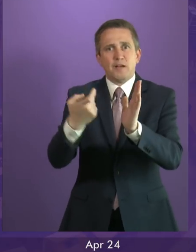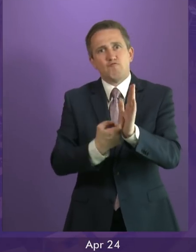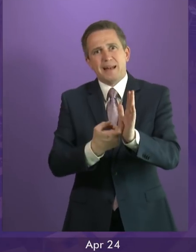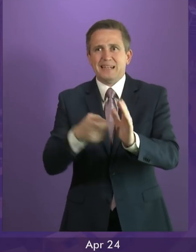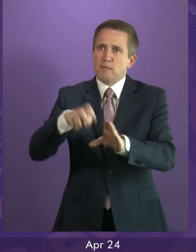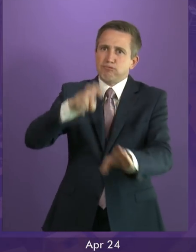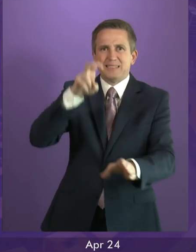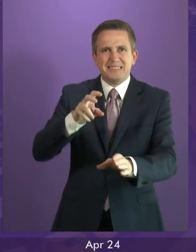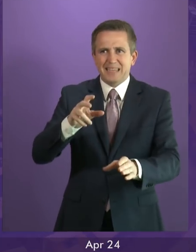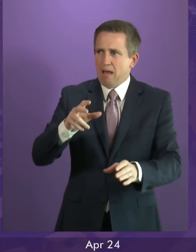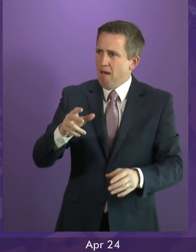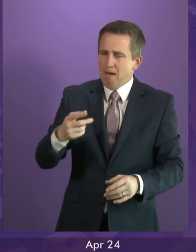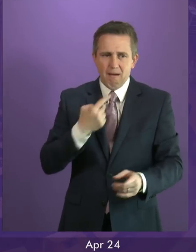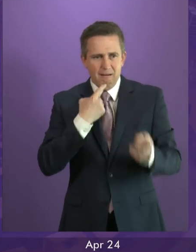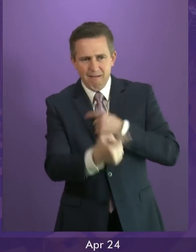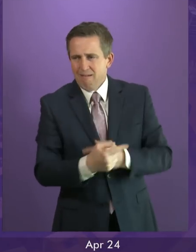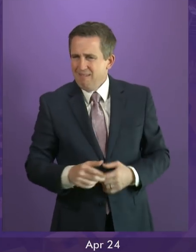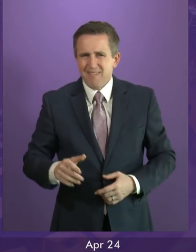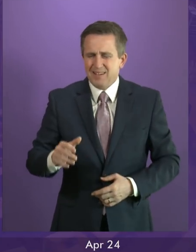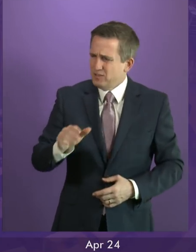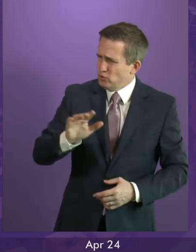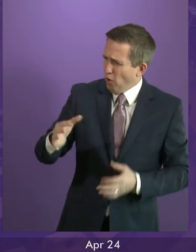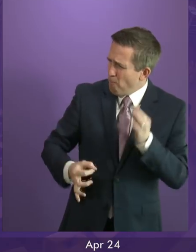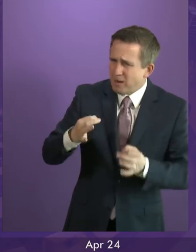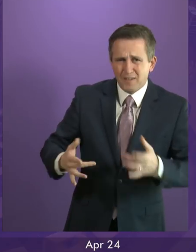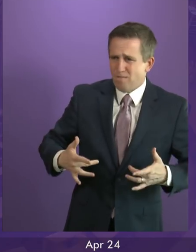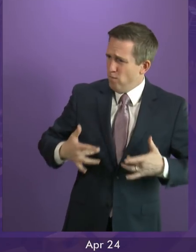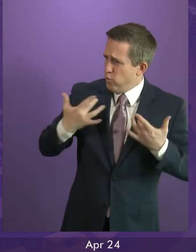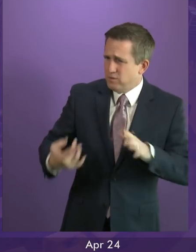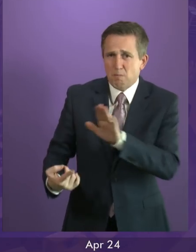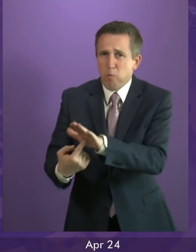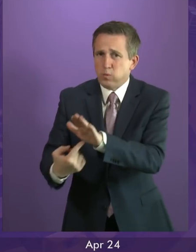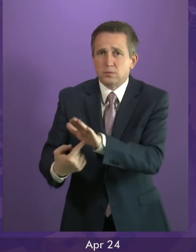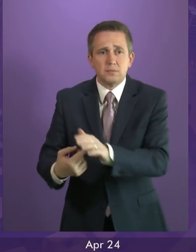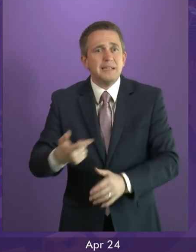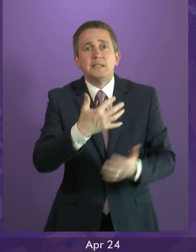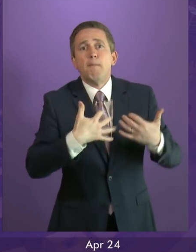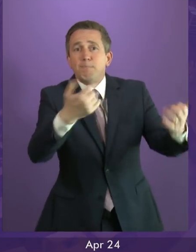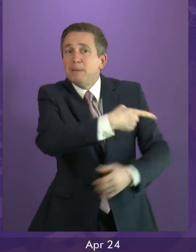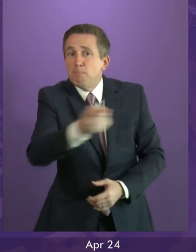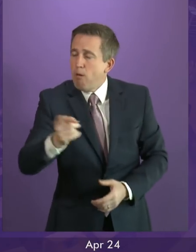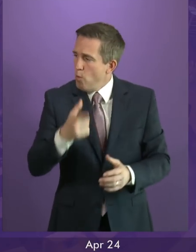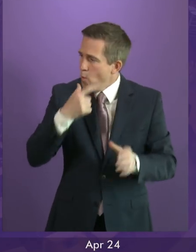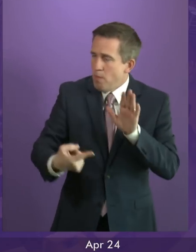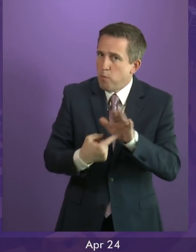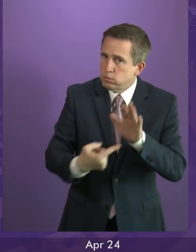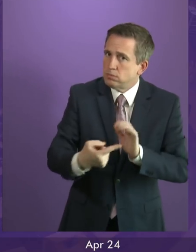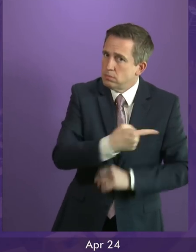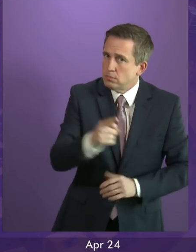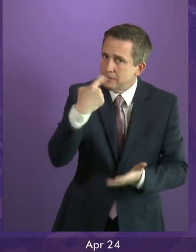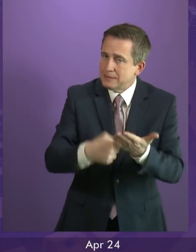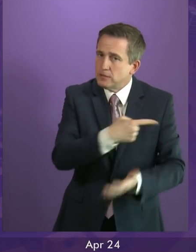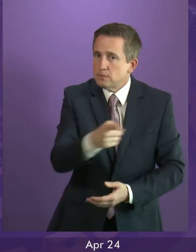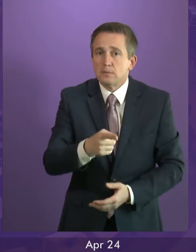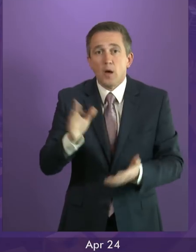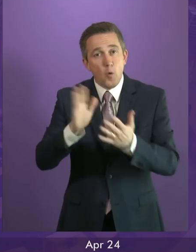strikes in this chamber. It's not about the views of politicians. It's about the views of the people. And I have to say to Willie Rennie, until